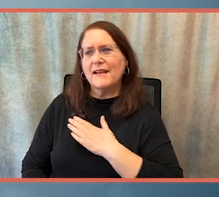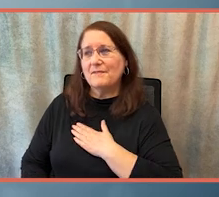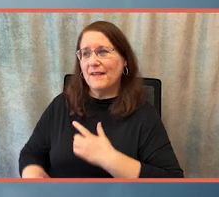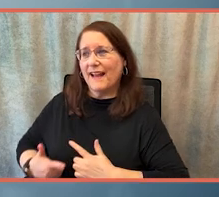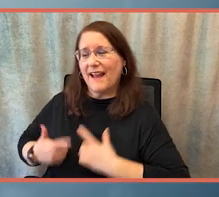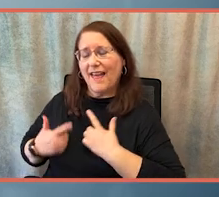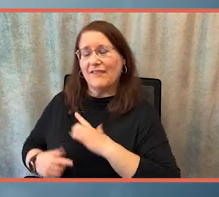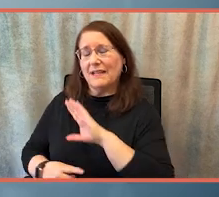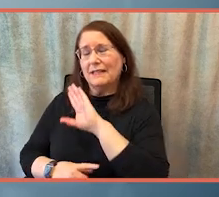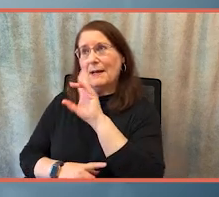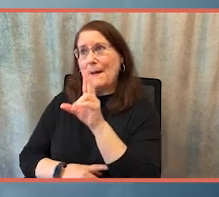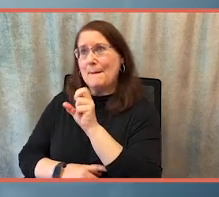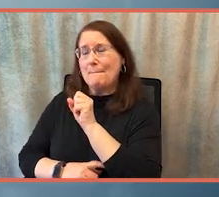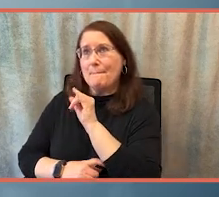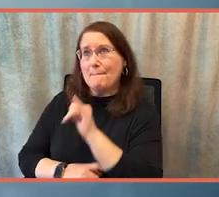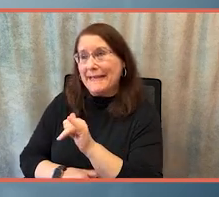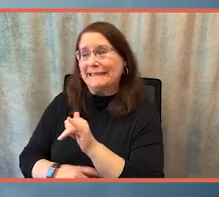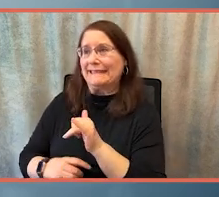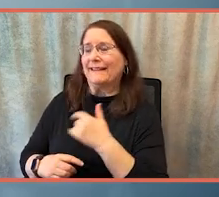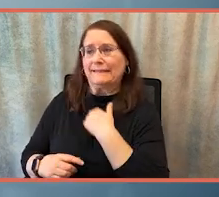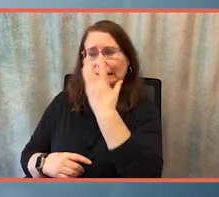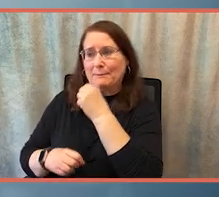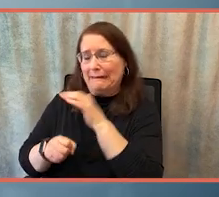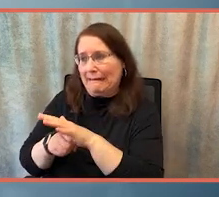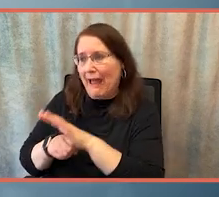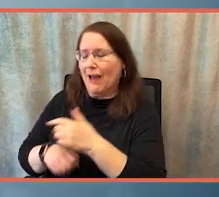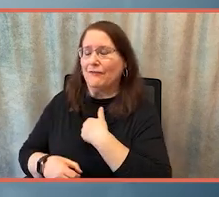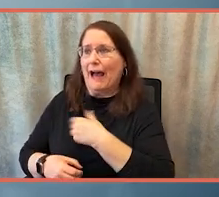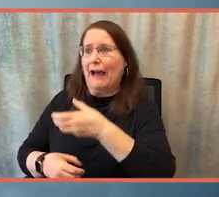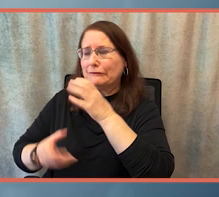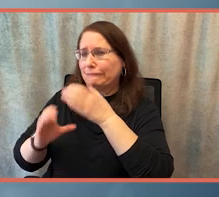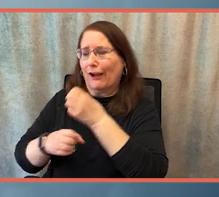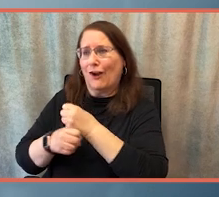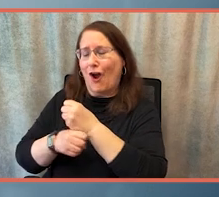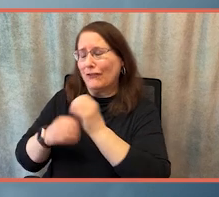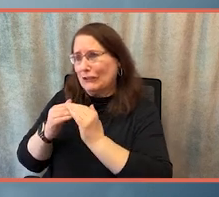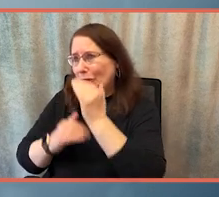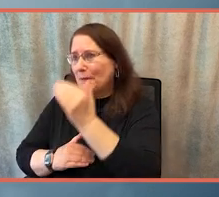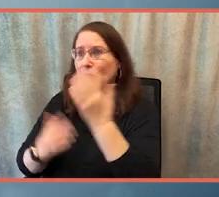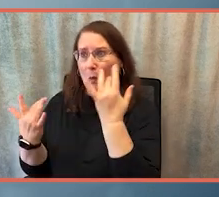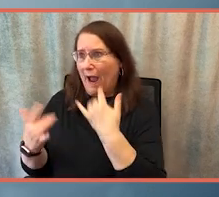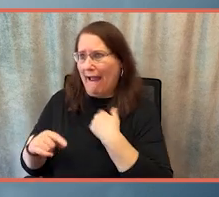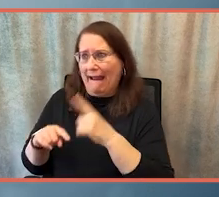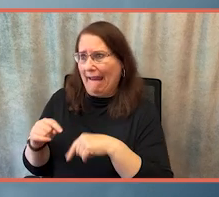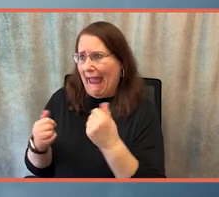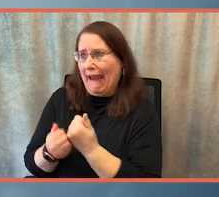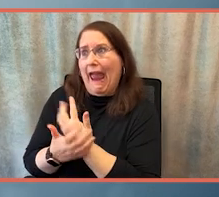My life is very busy. I don't sleep enough. I drink too much coffee, but that's because I just can't get everything done by myself.